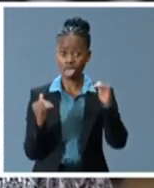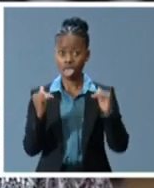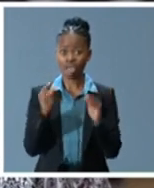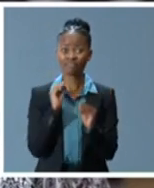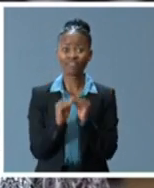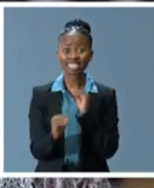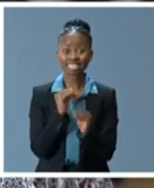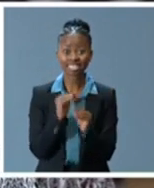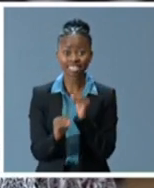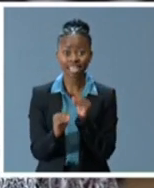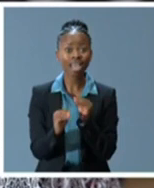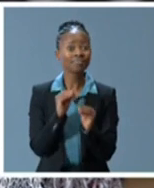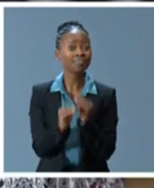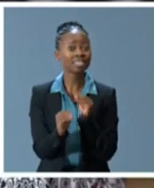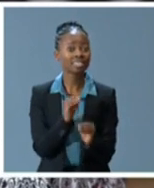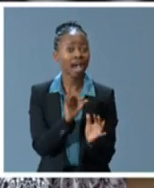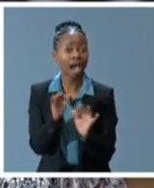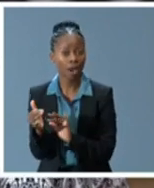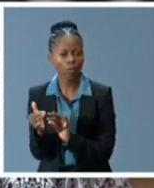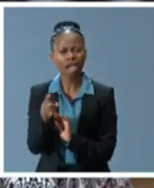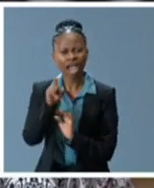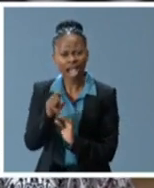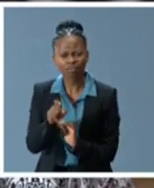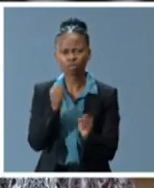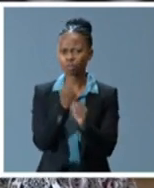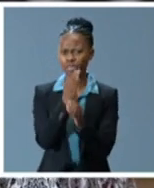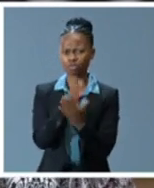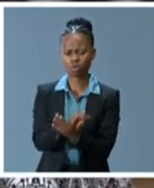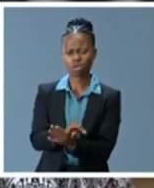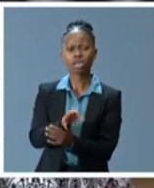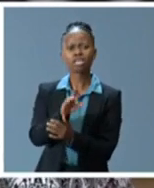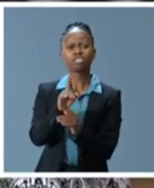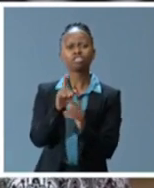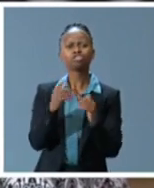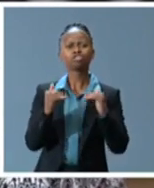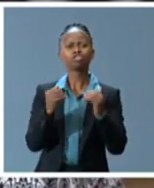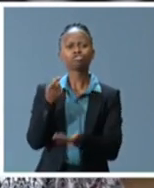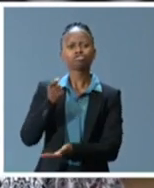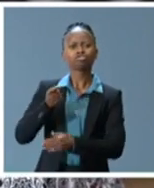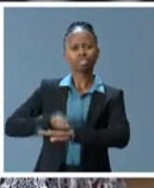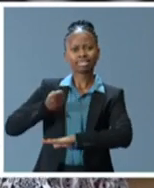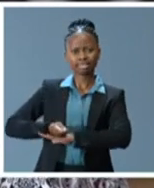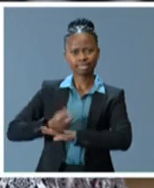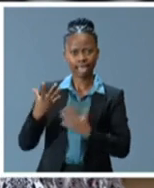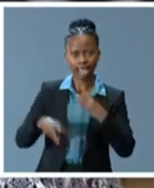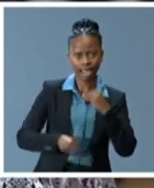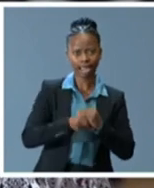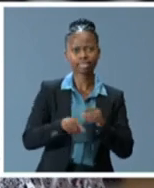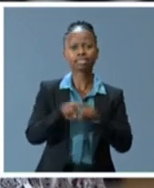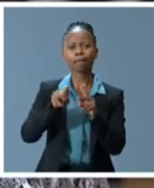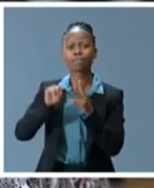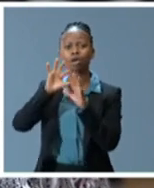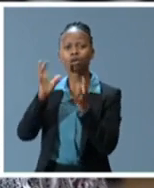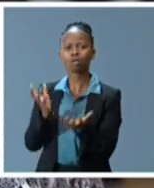justice and a move towards what he calls global federalism. The various